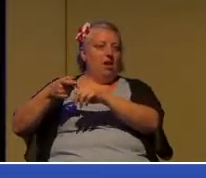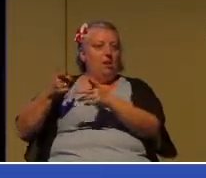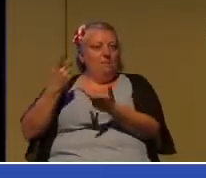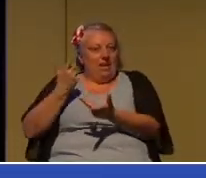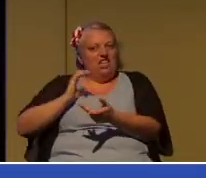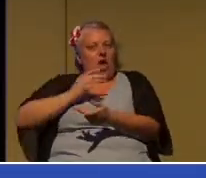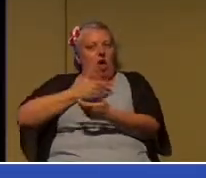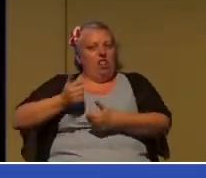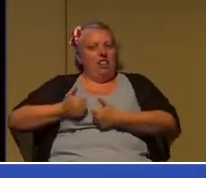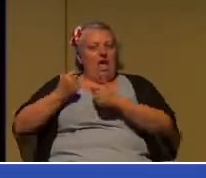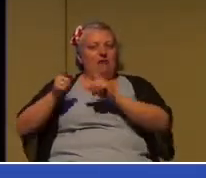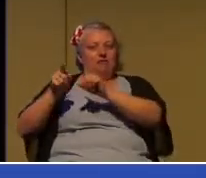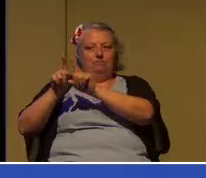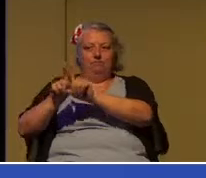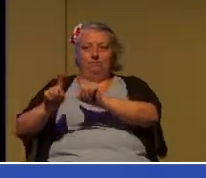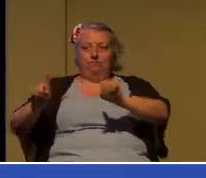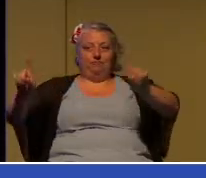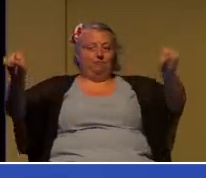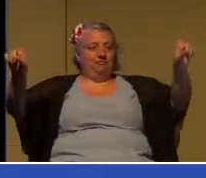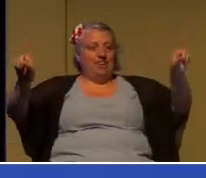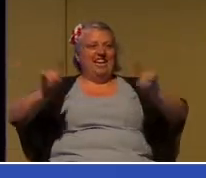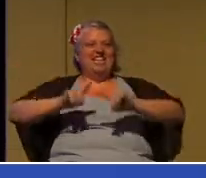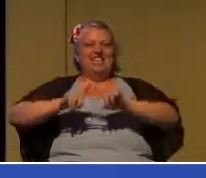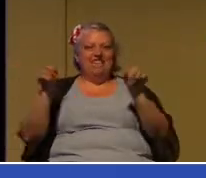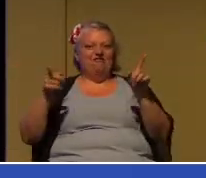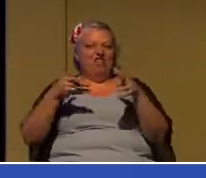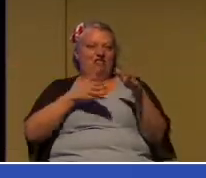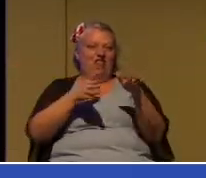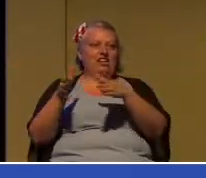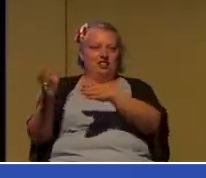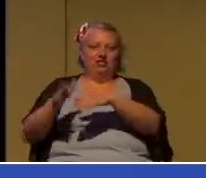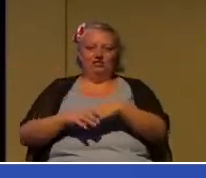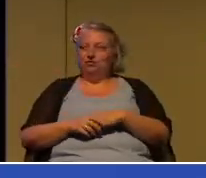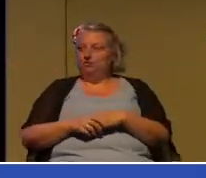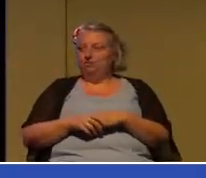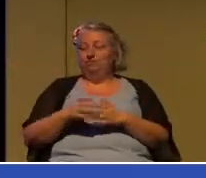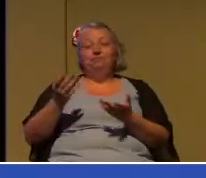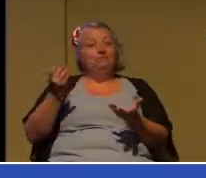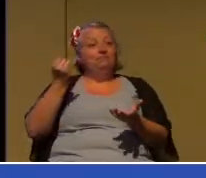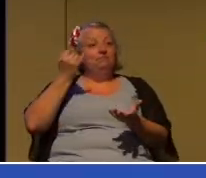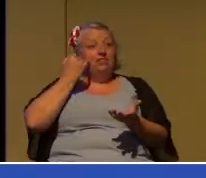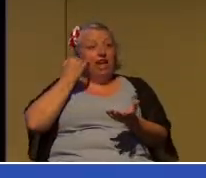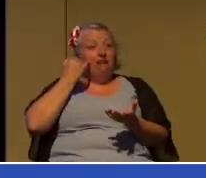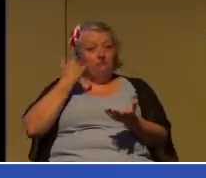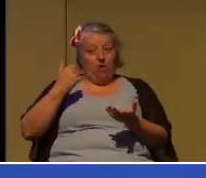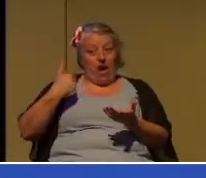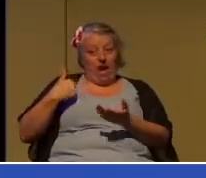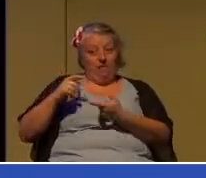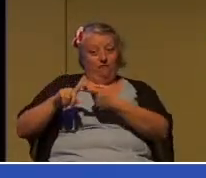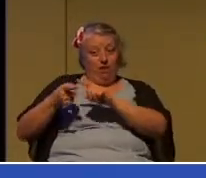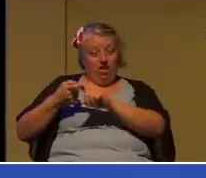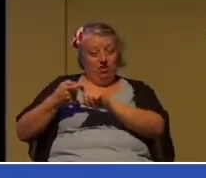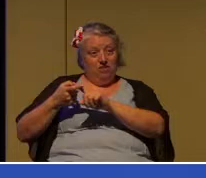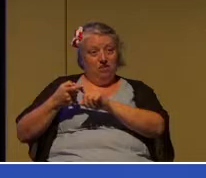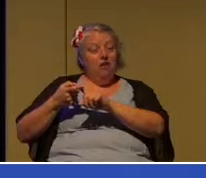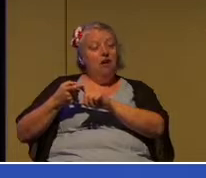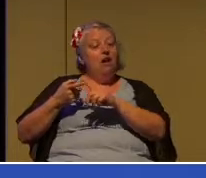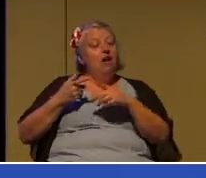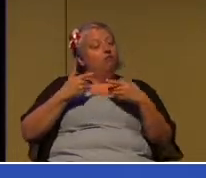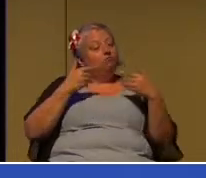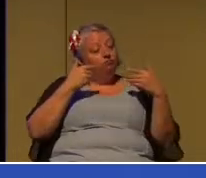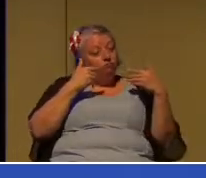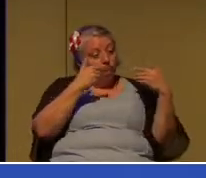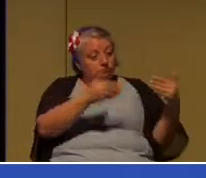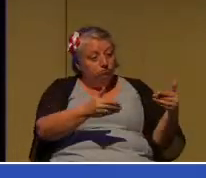directions. So in terms of friendship, you have to decide what does going forward look like? Do we drop our